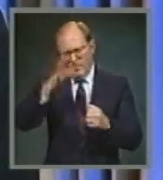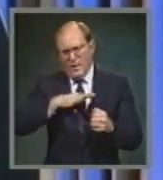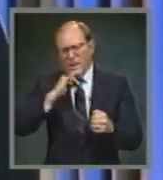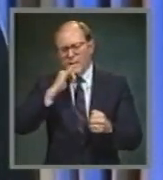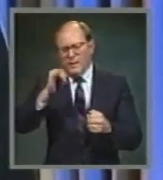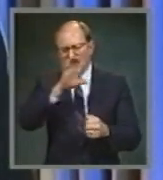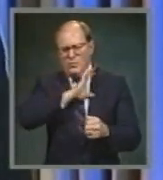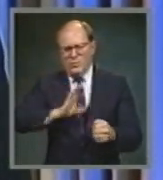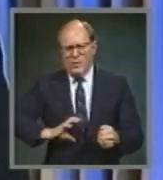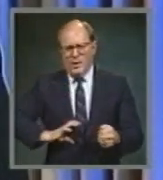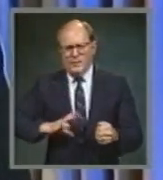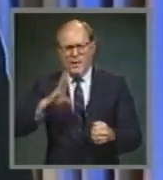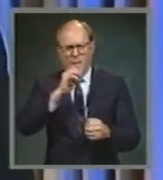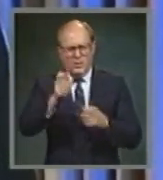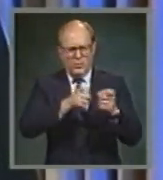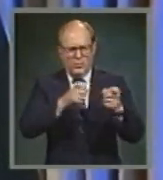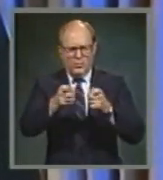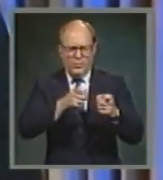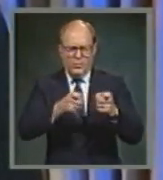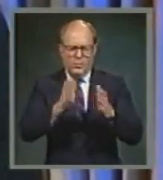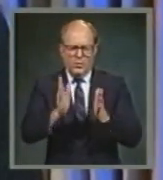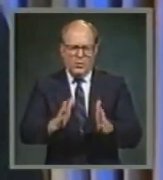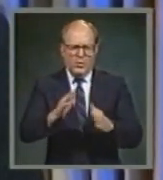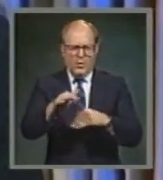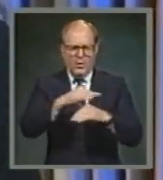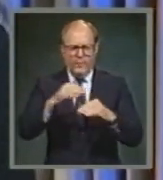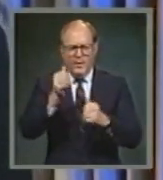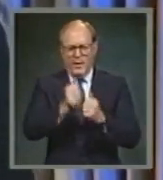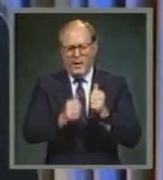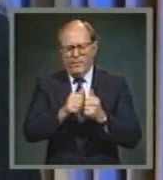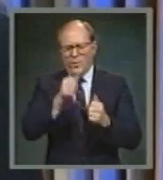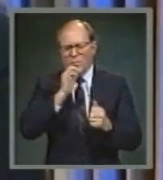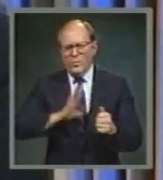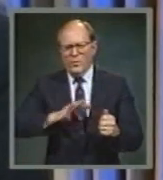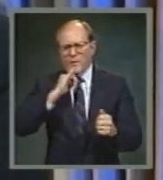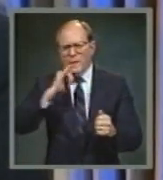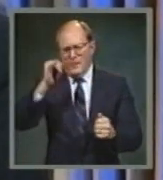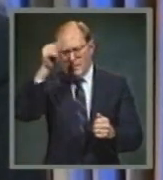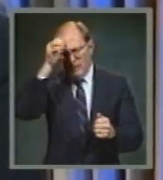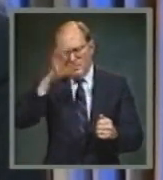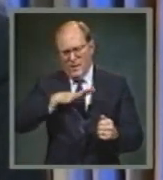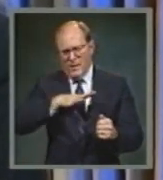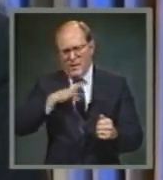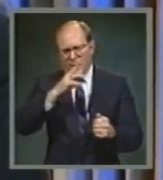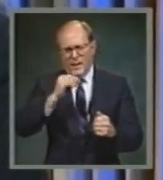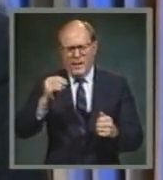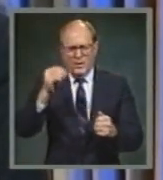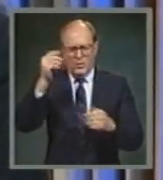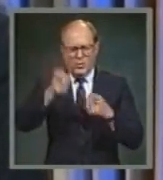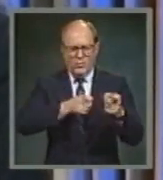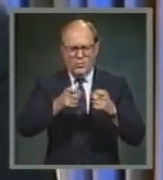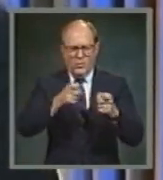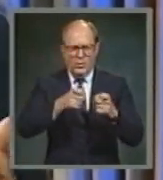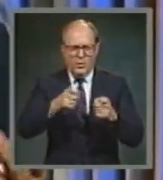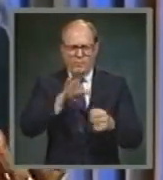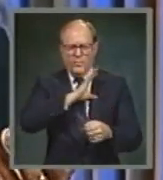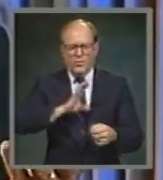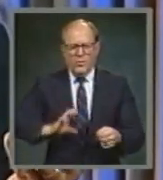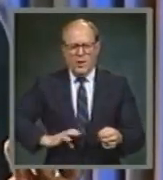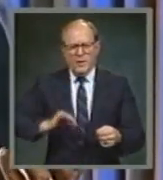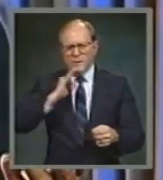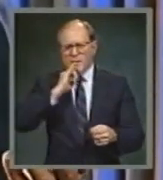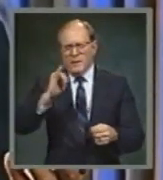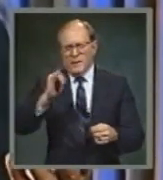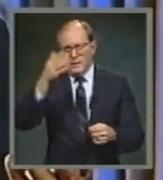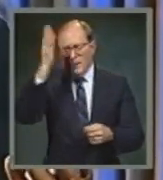head of the woman is the man. And the head of Christ is God. Now those are